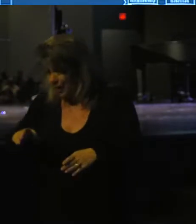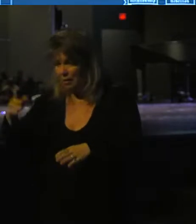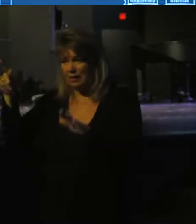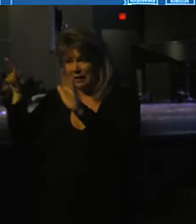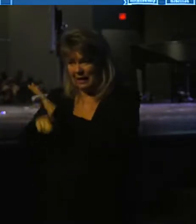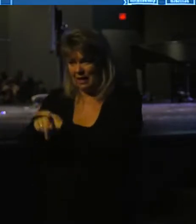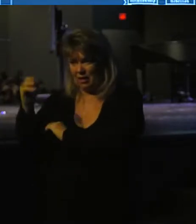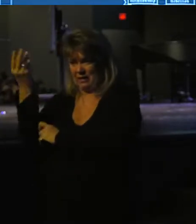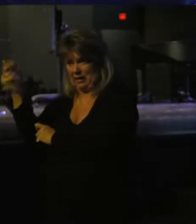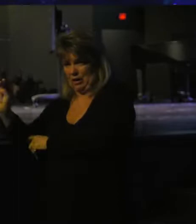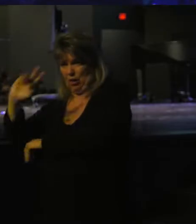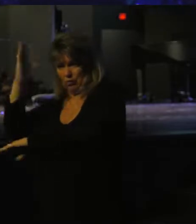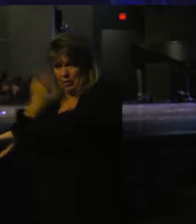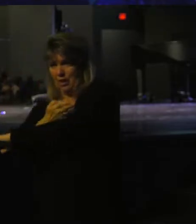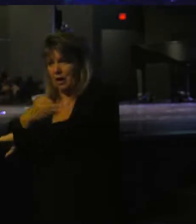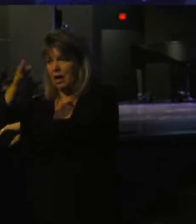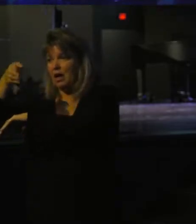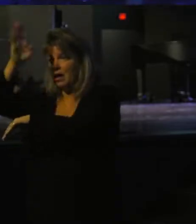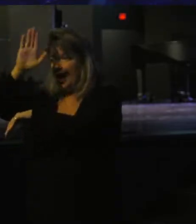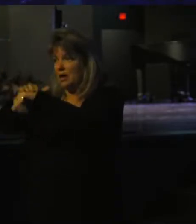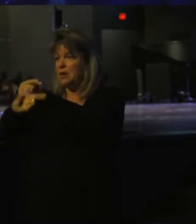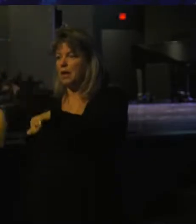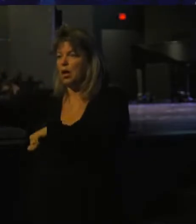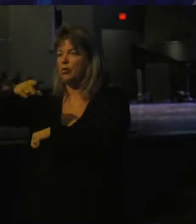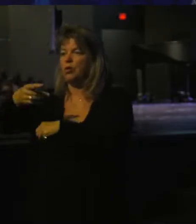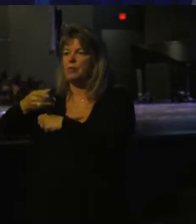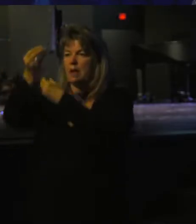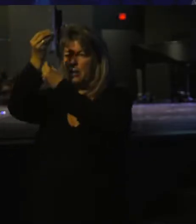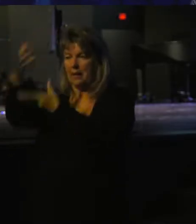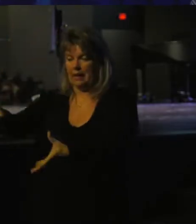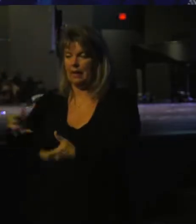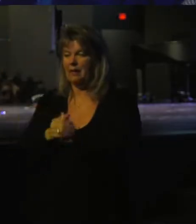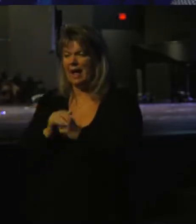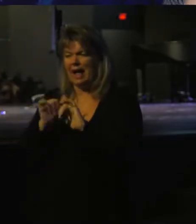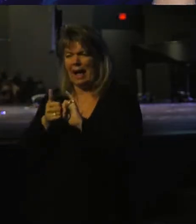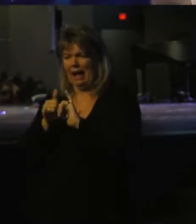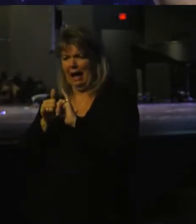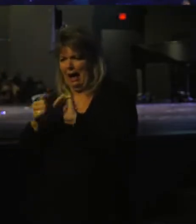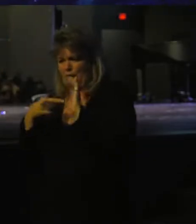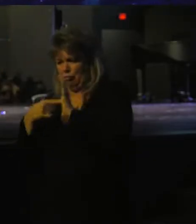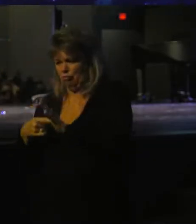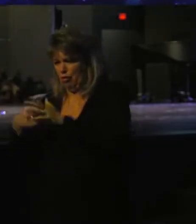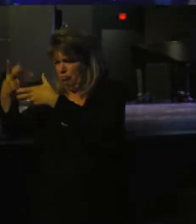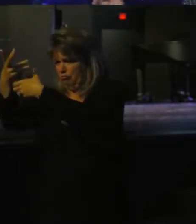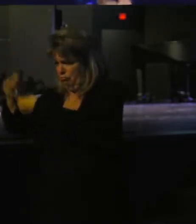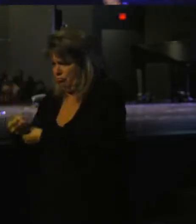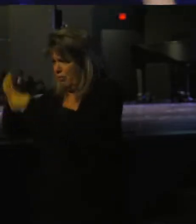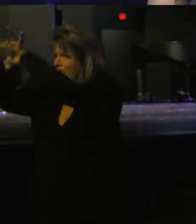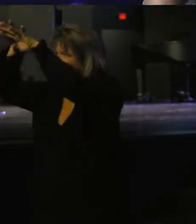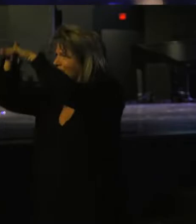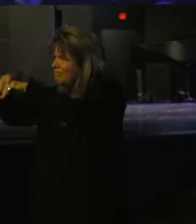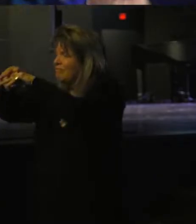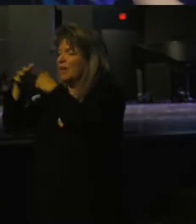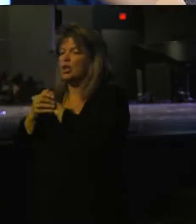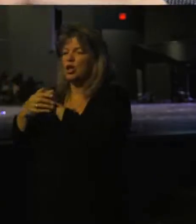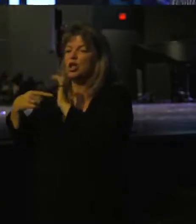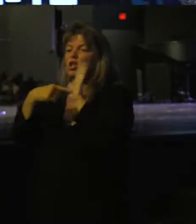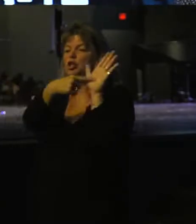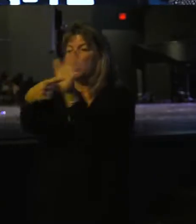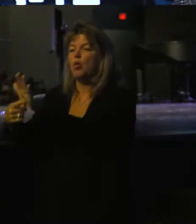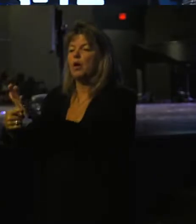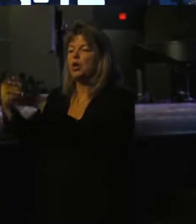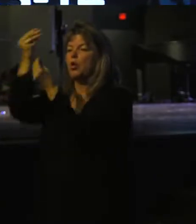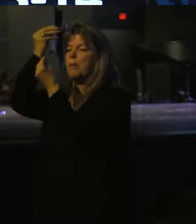Guys, God is calling you to be obedient. How do you show complete trust? It's by you showing your